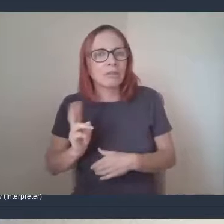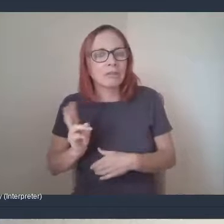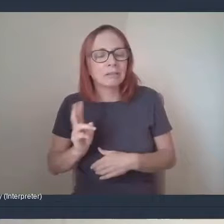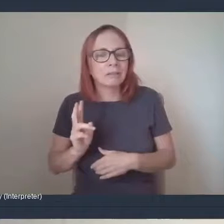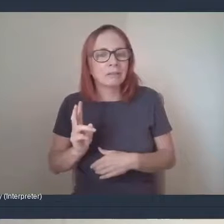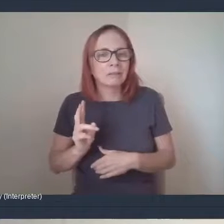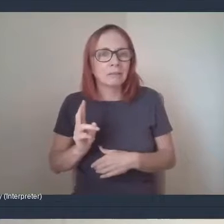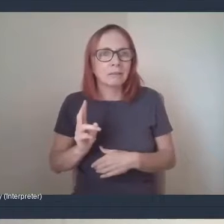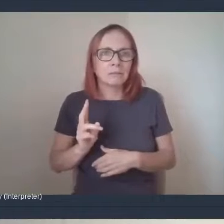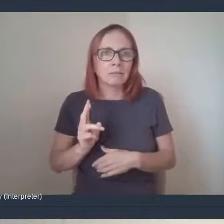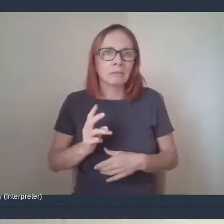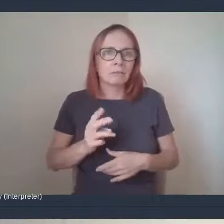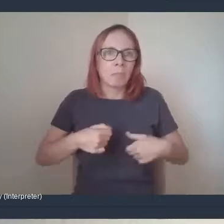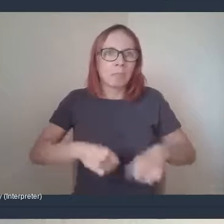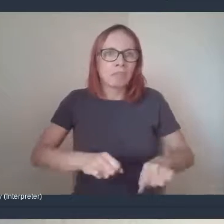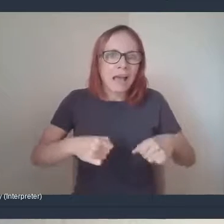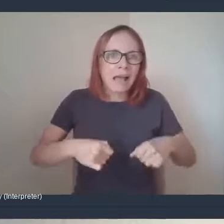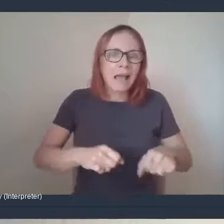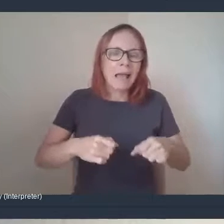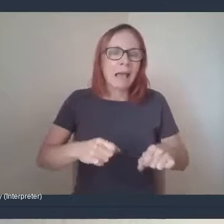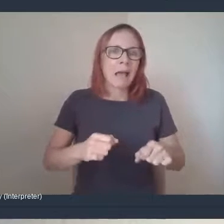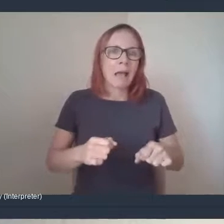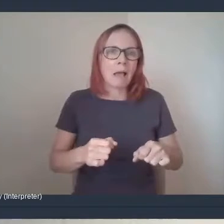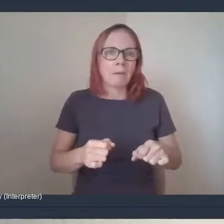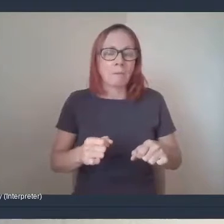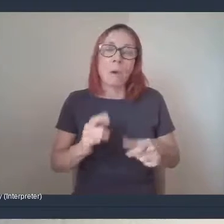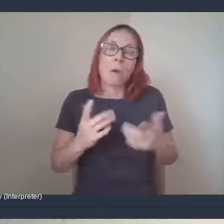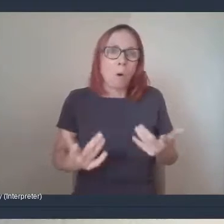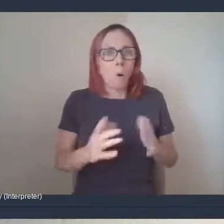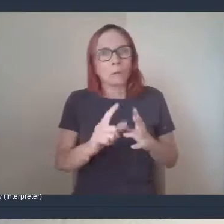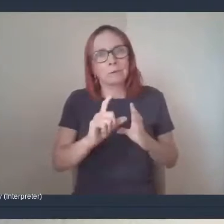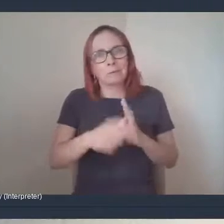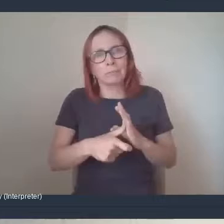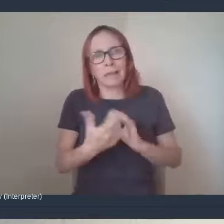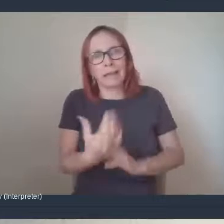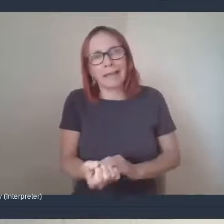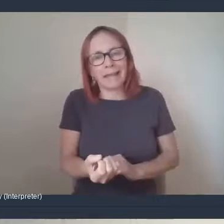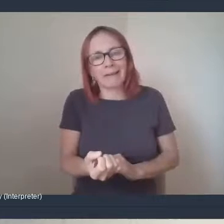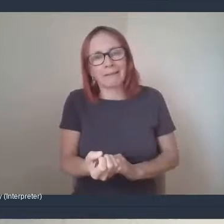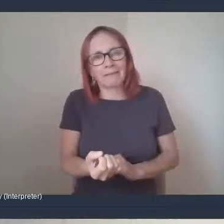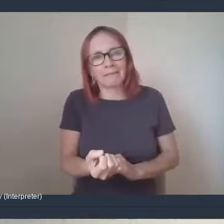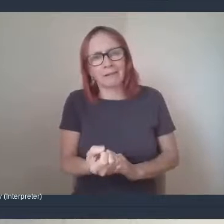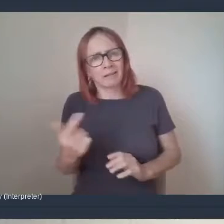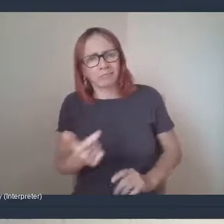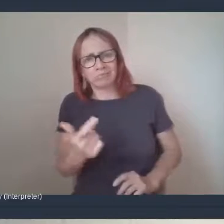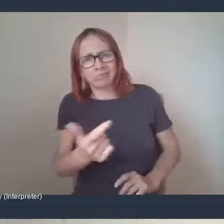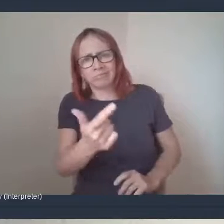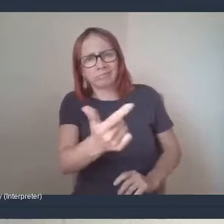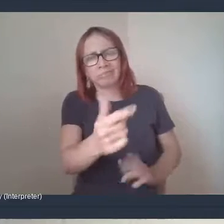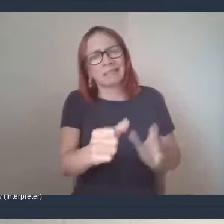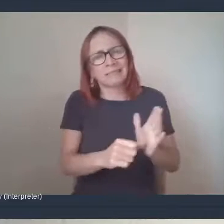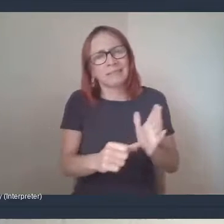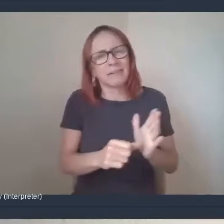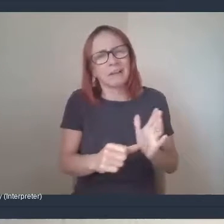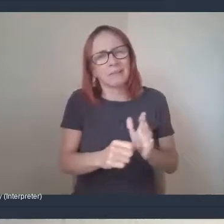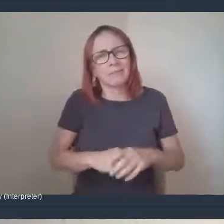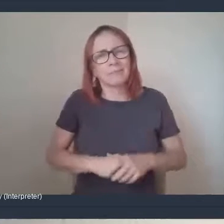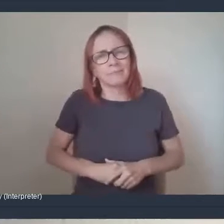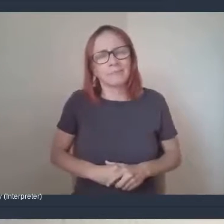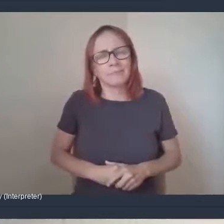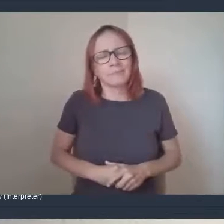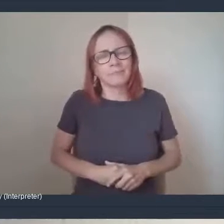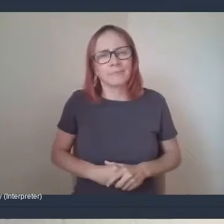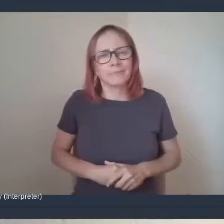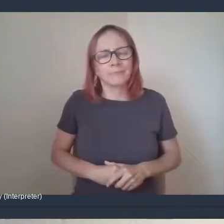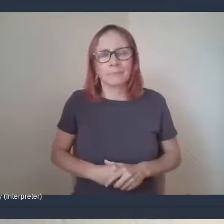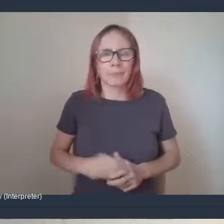walking behind or if you have a disability, like getting up to the food bank is not always feasible for them to do. So bus